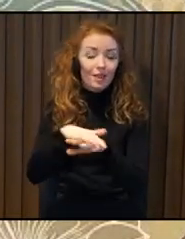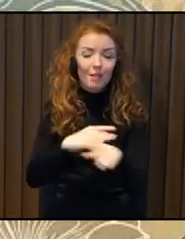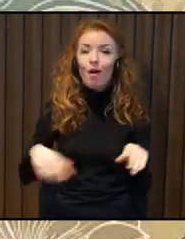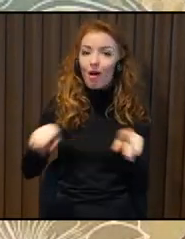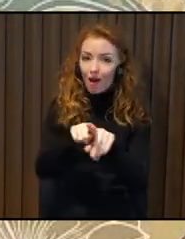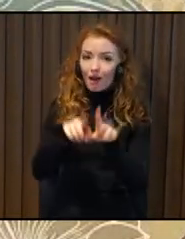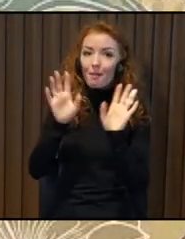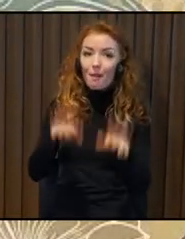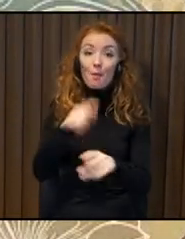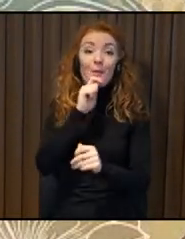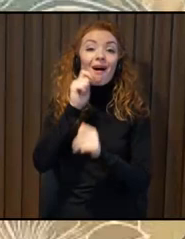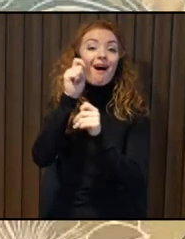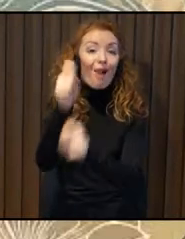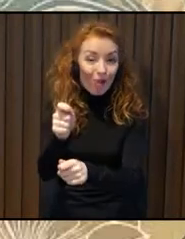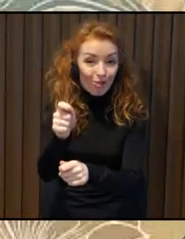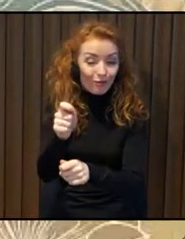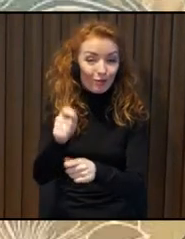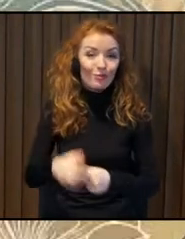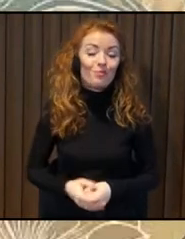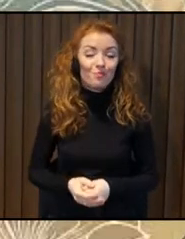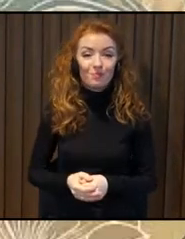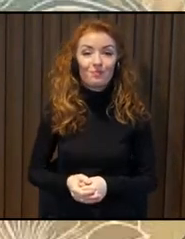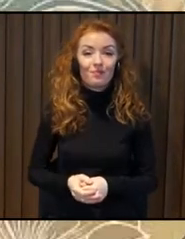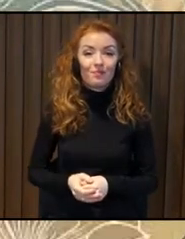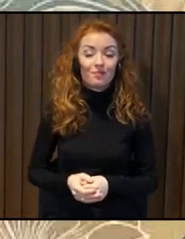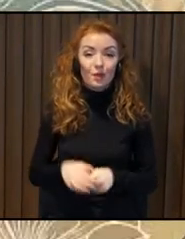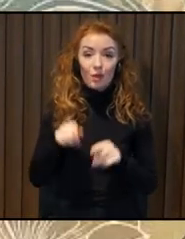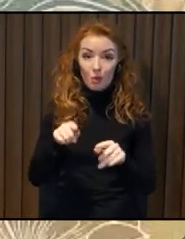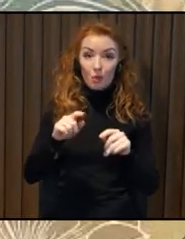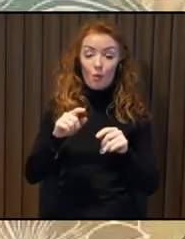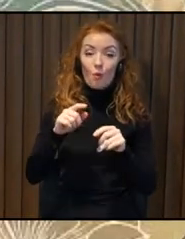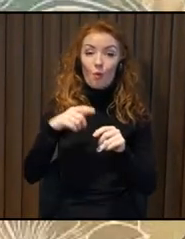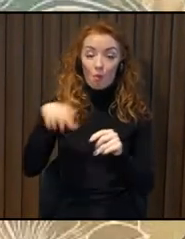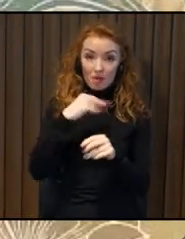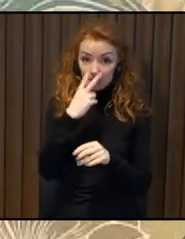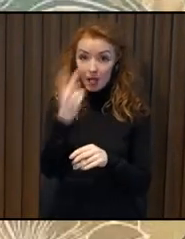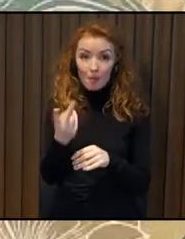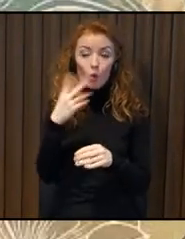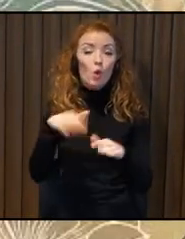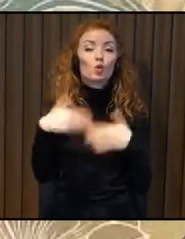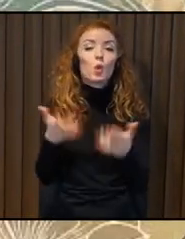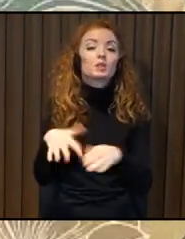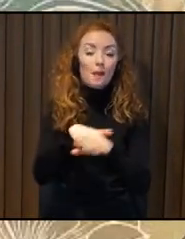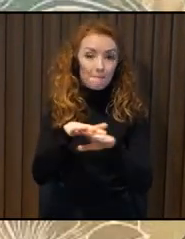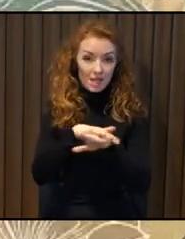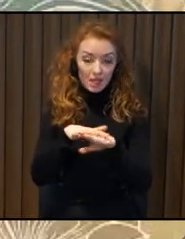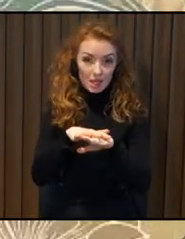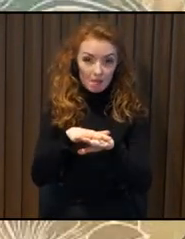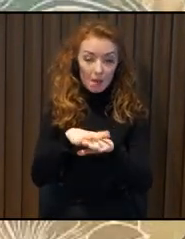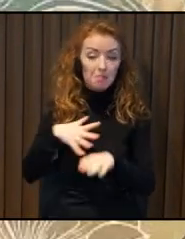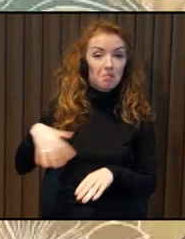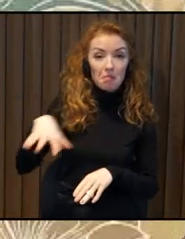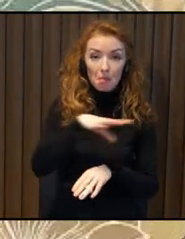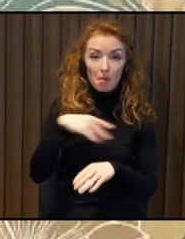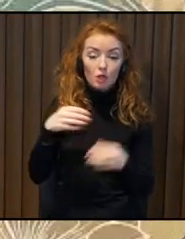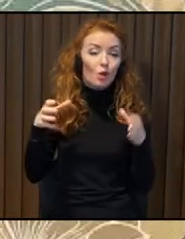I think that we have a stronger we feeling, so to speak, that we want this together